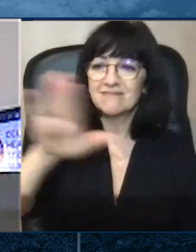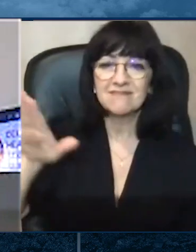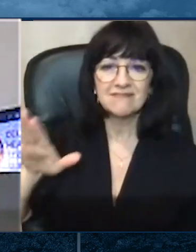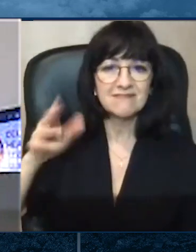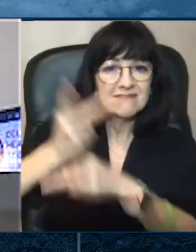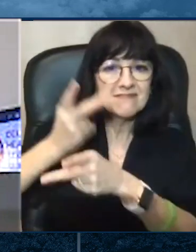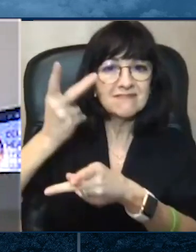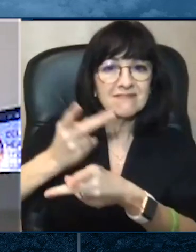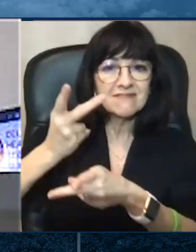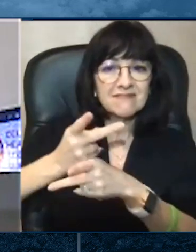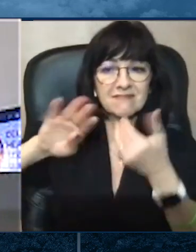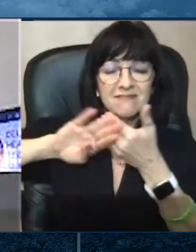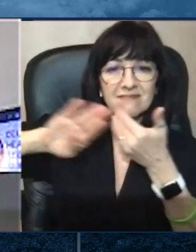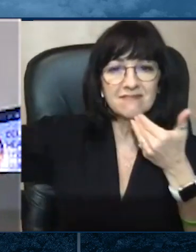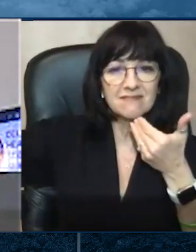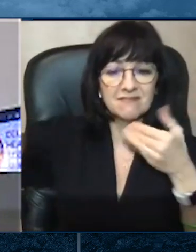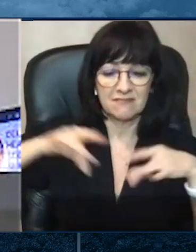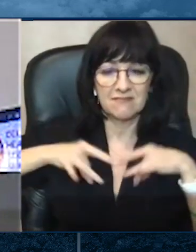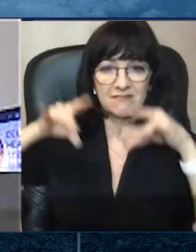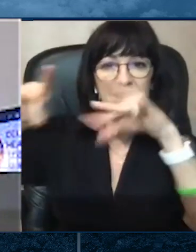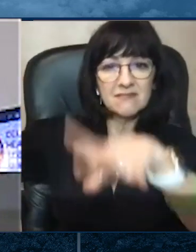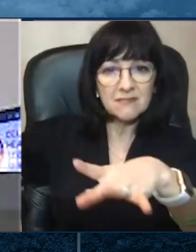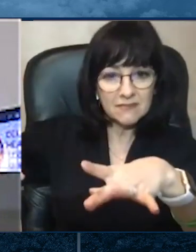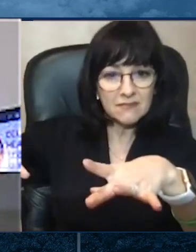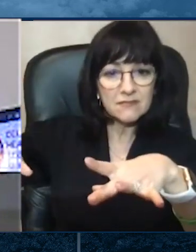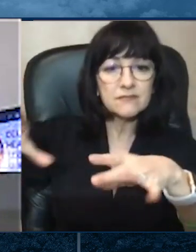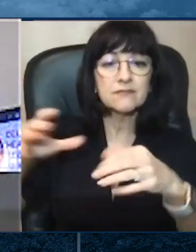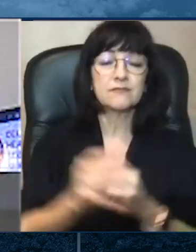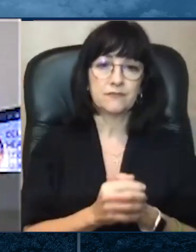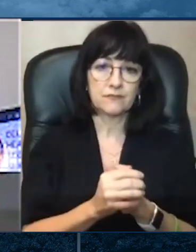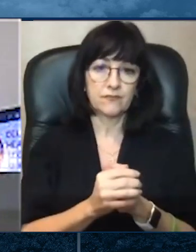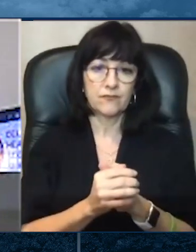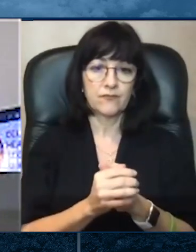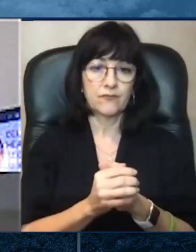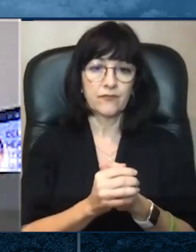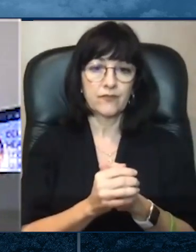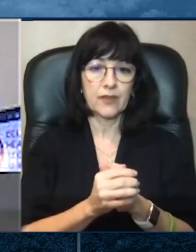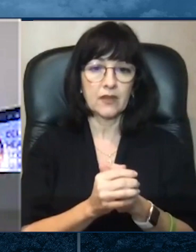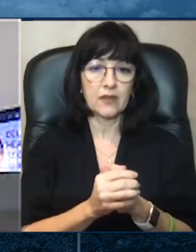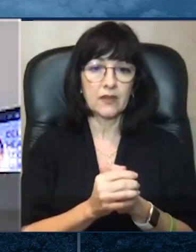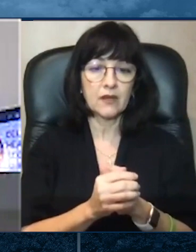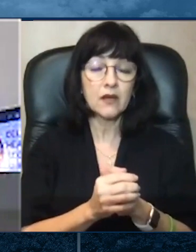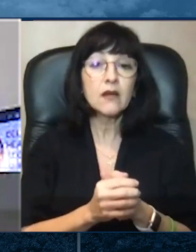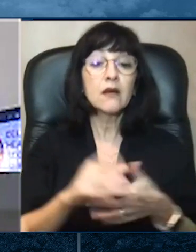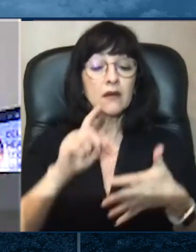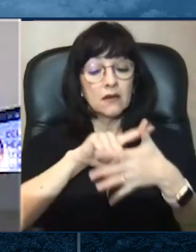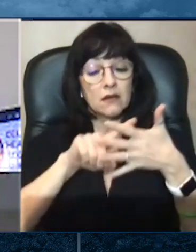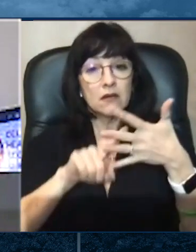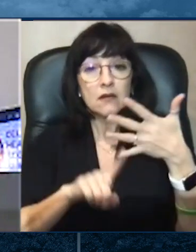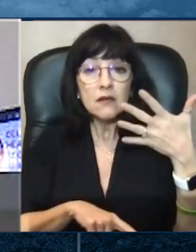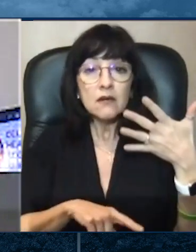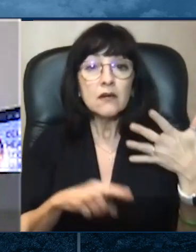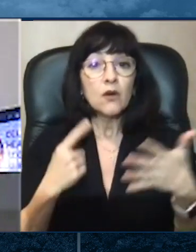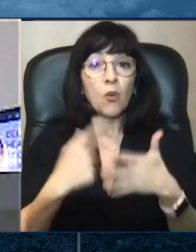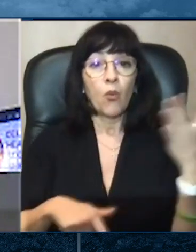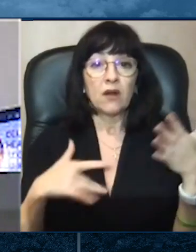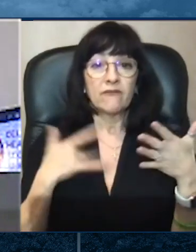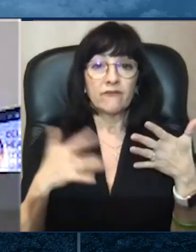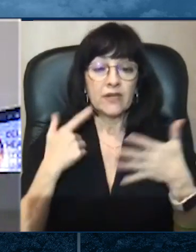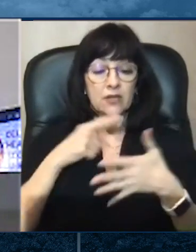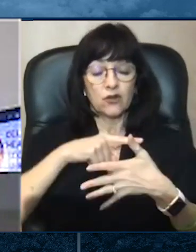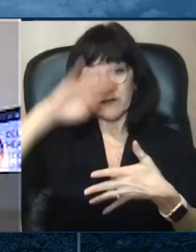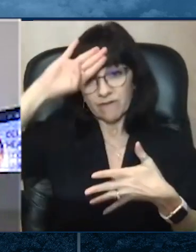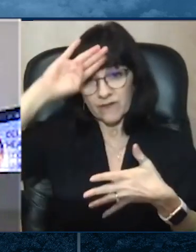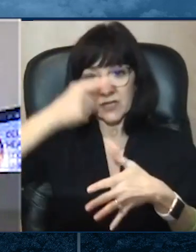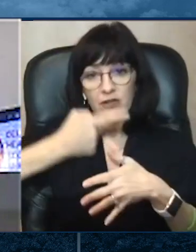of COVID-19 that will likely lead to testing. They are a fever of 99.5, a